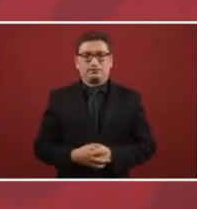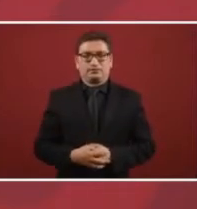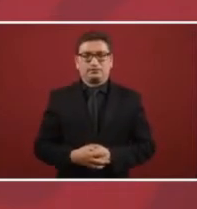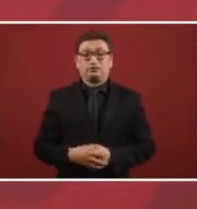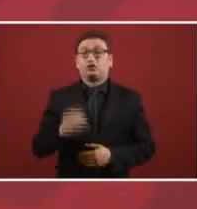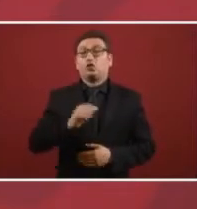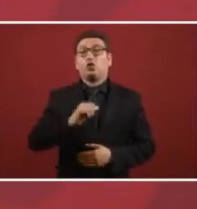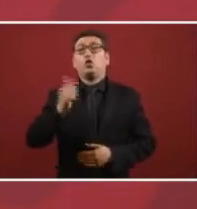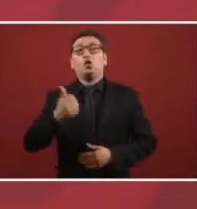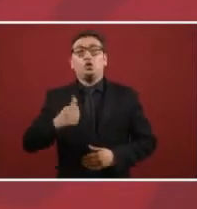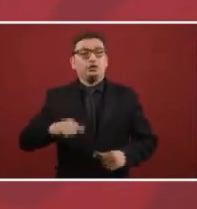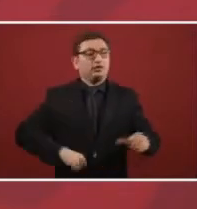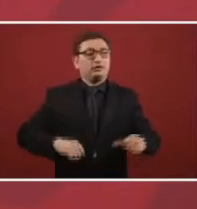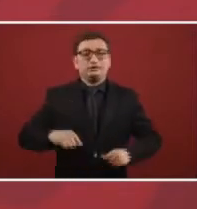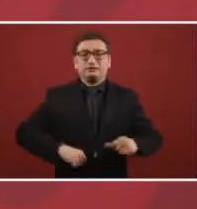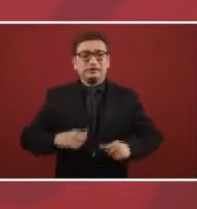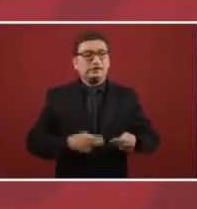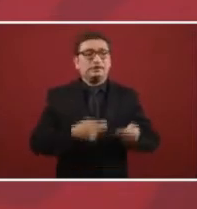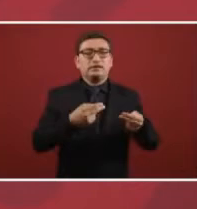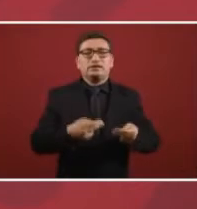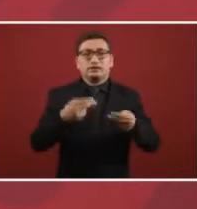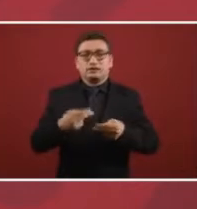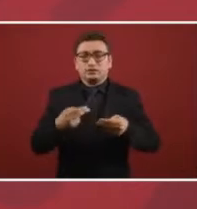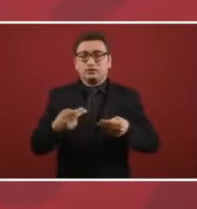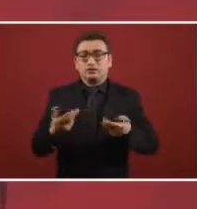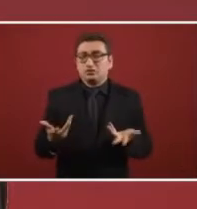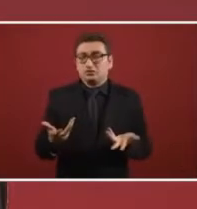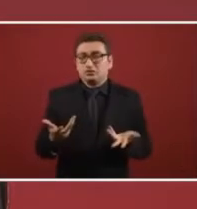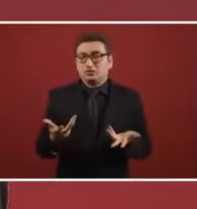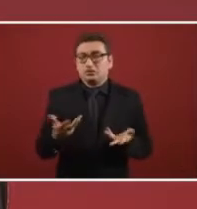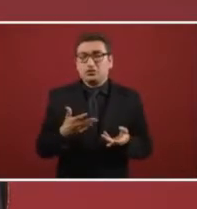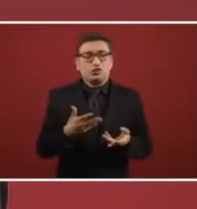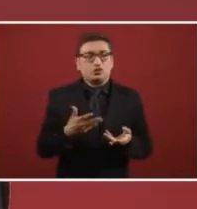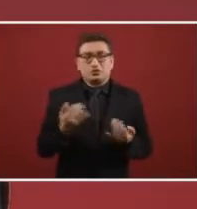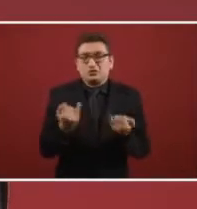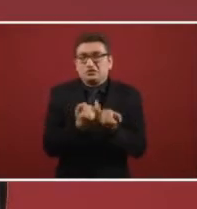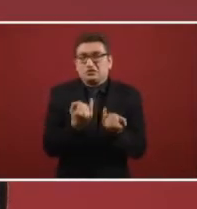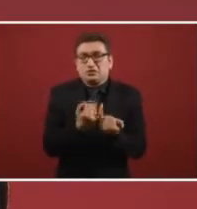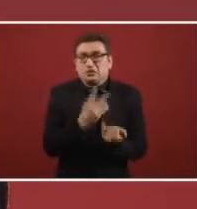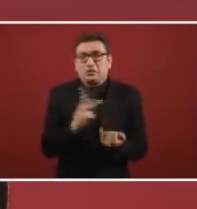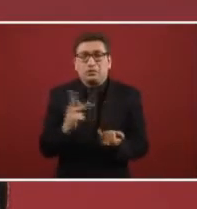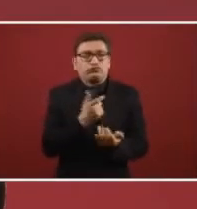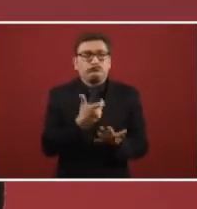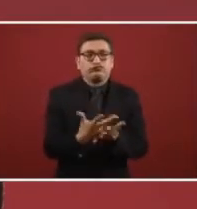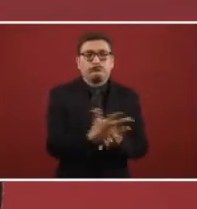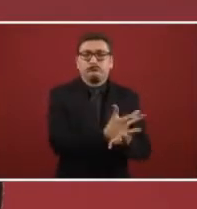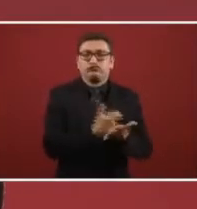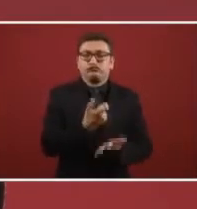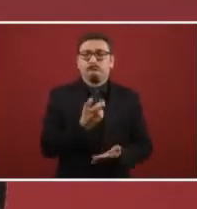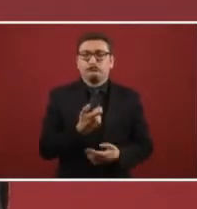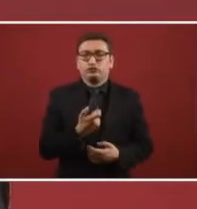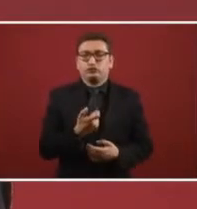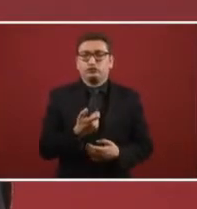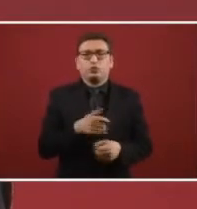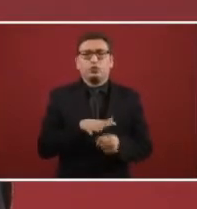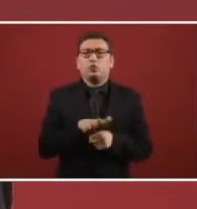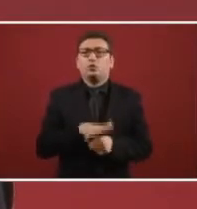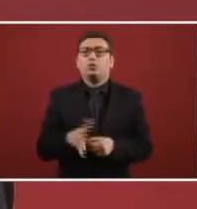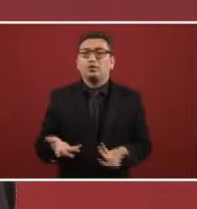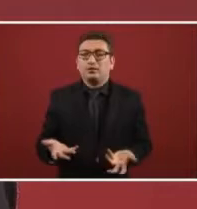what other economic activity leaves that kind of a